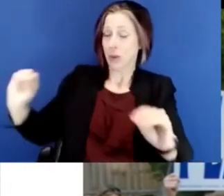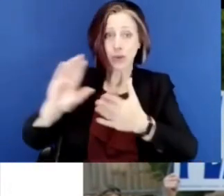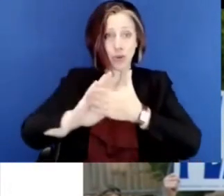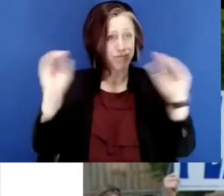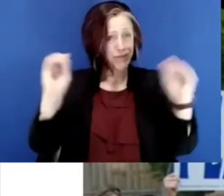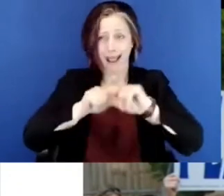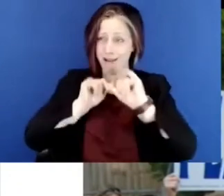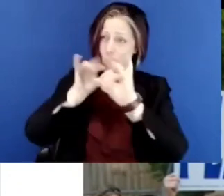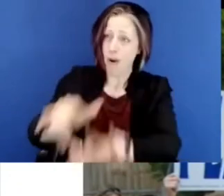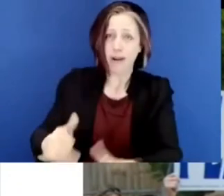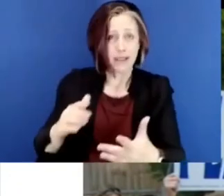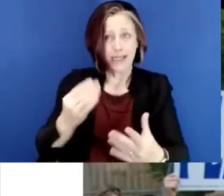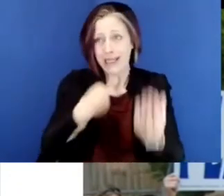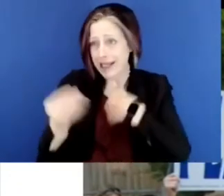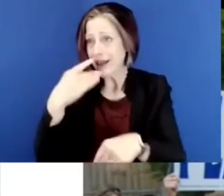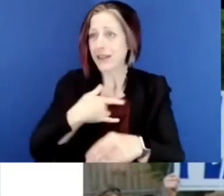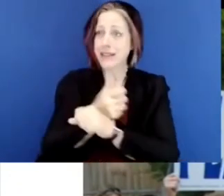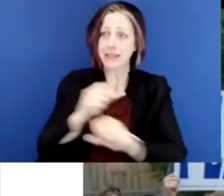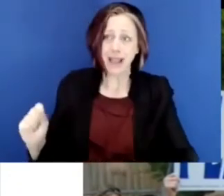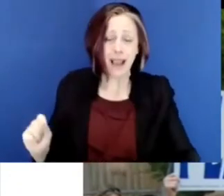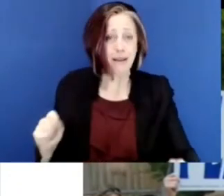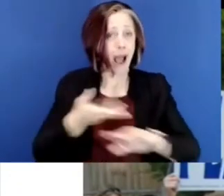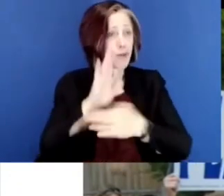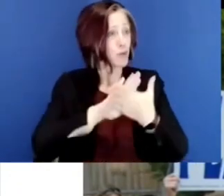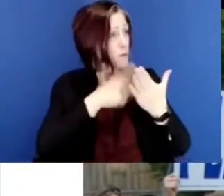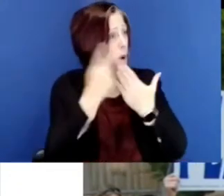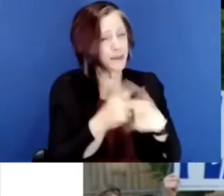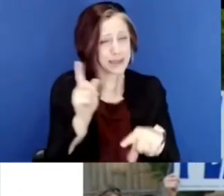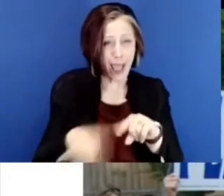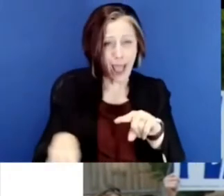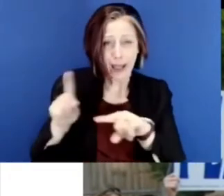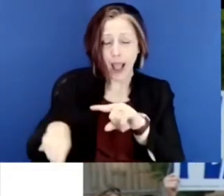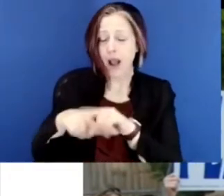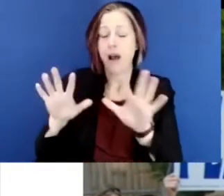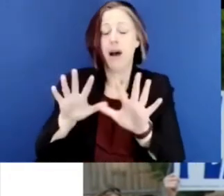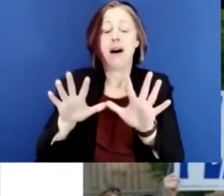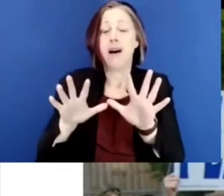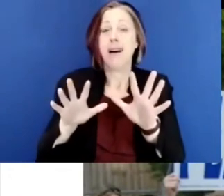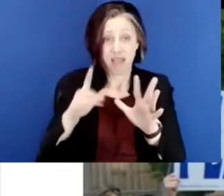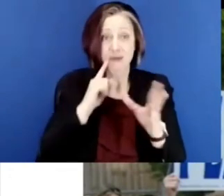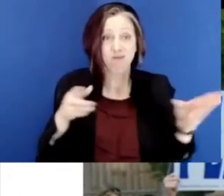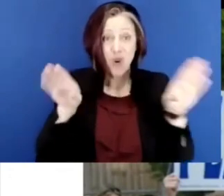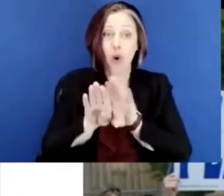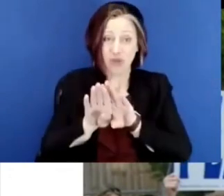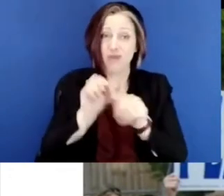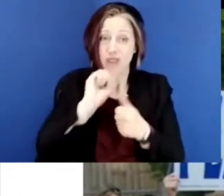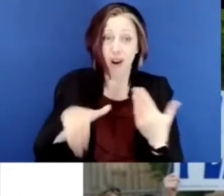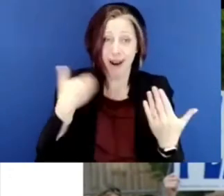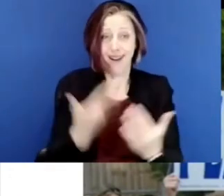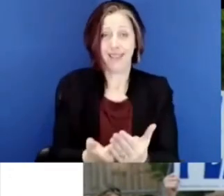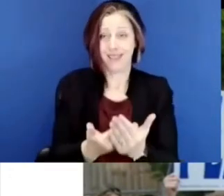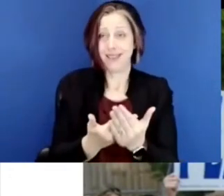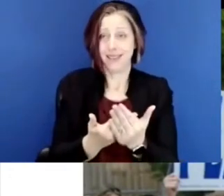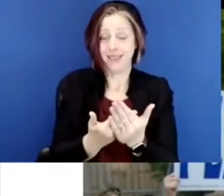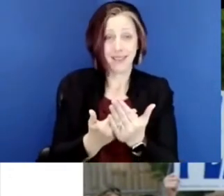city council announced that they want to defund and dismantle the police. All of this is adding the pandemic with kids,